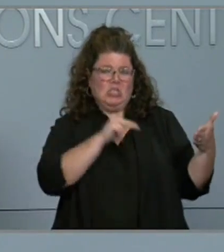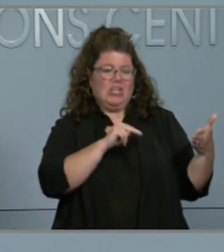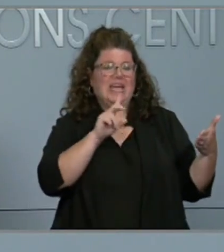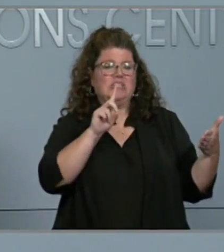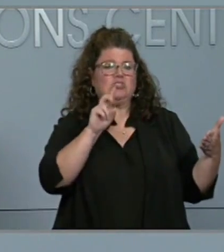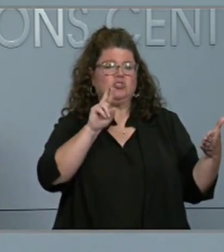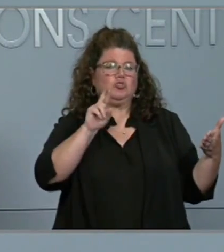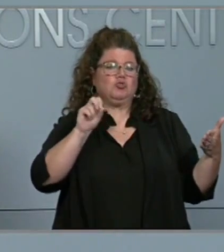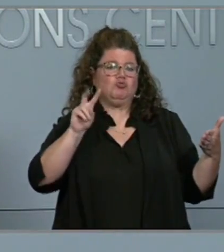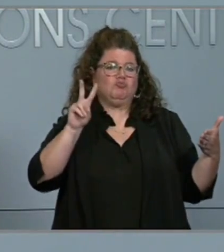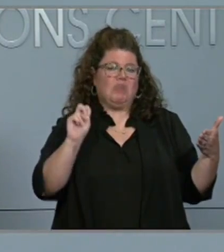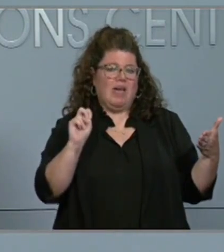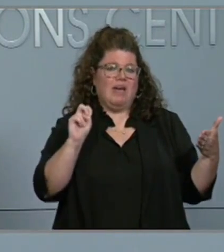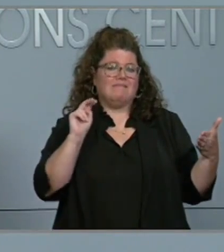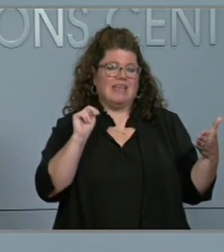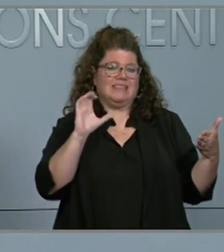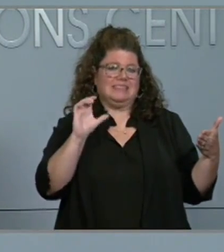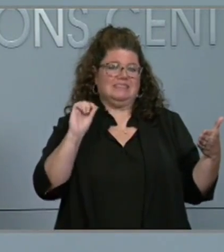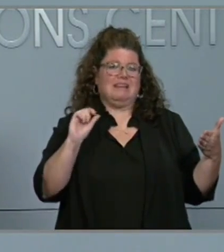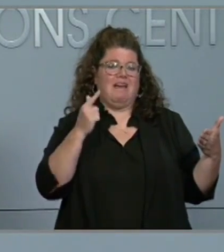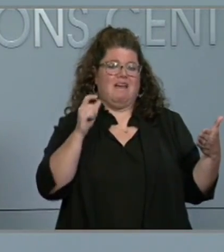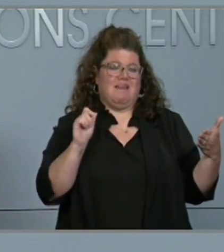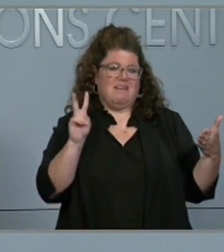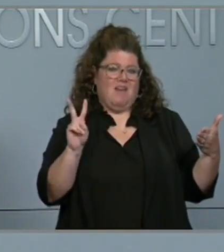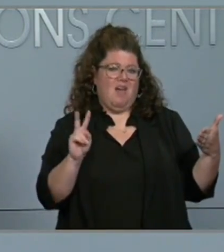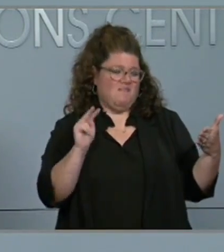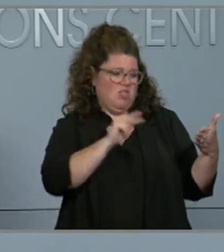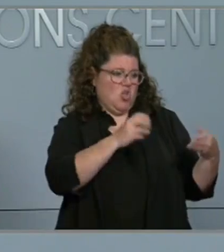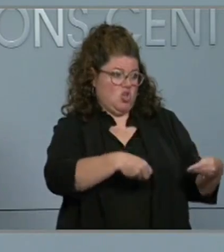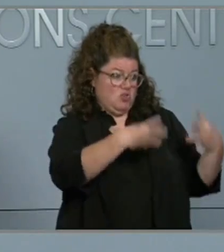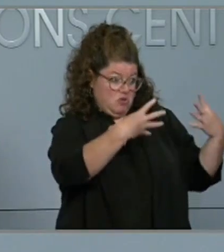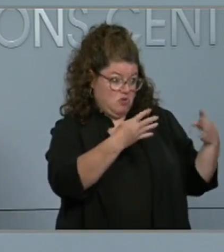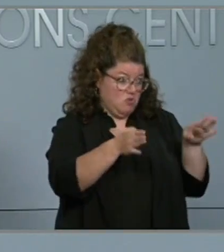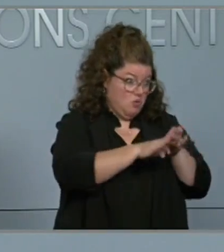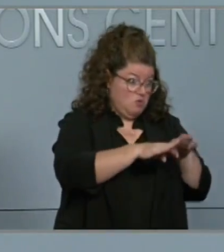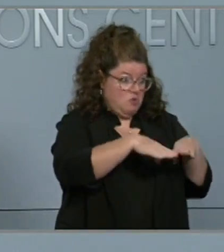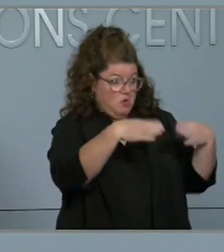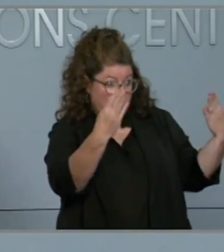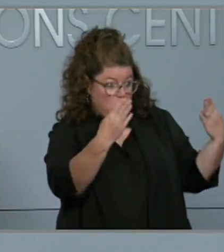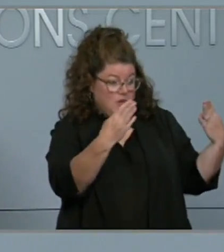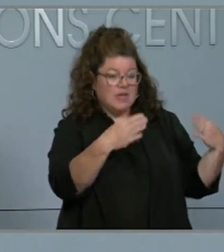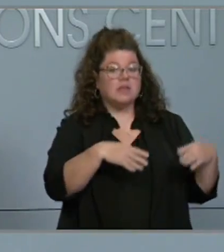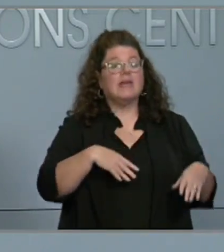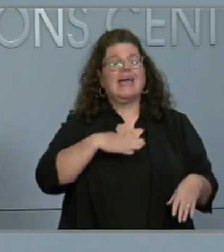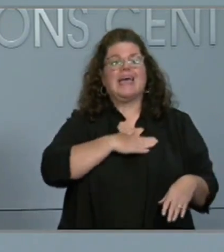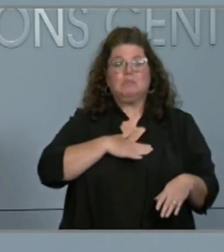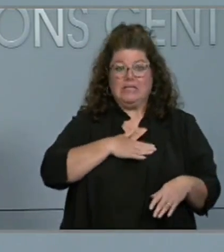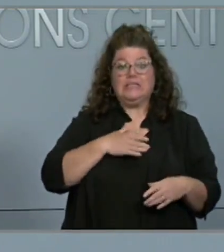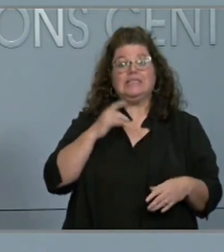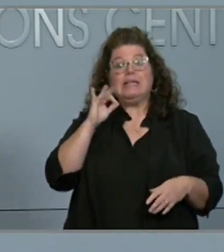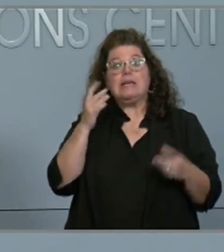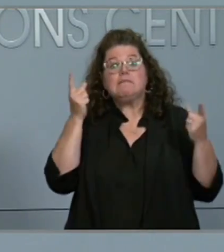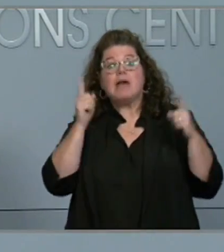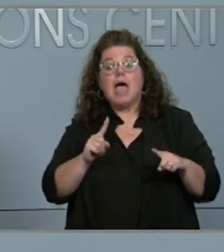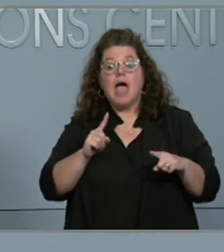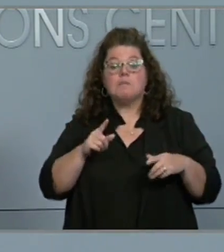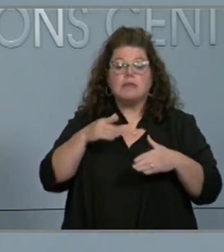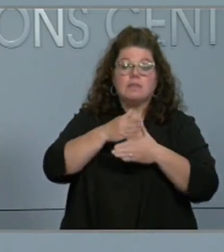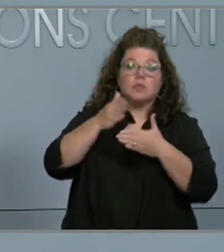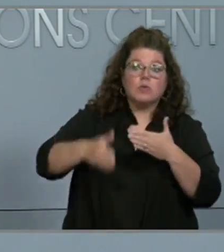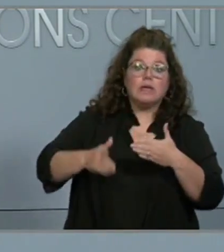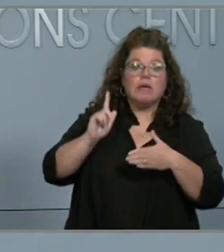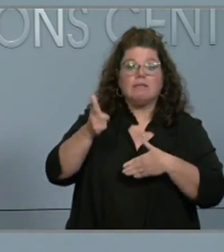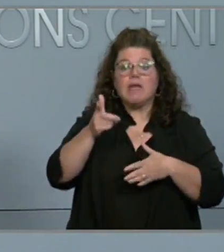drive-nc.gov. In the next few days, please be on the lookout for our NCDOT crews and our first responders working in our